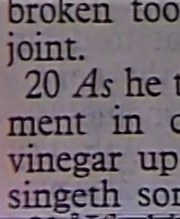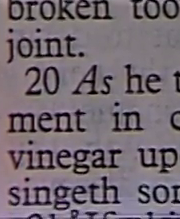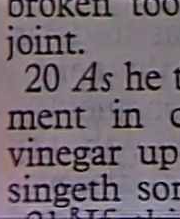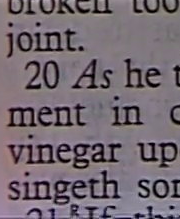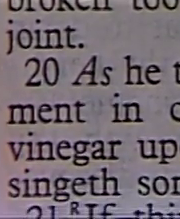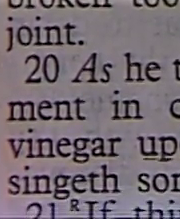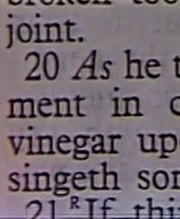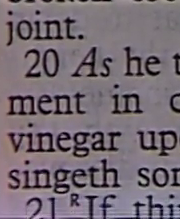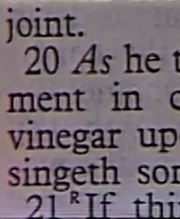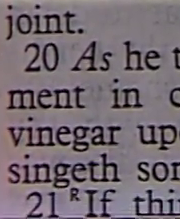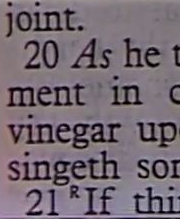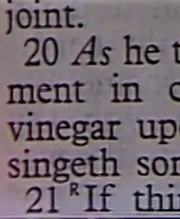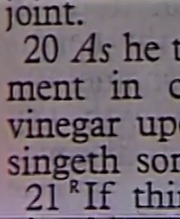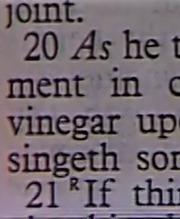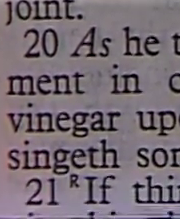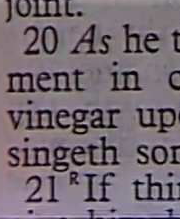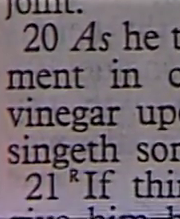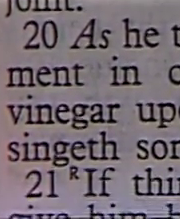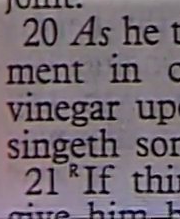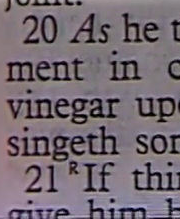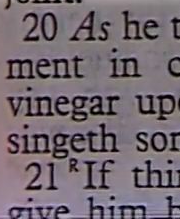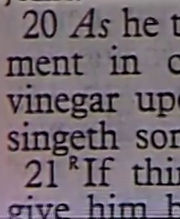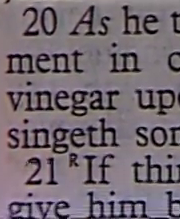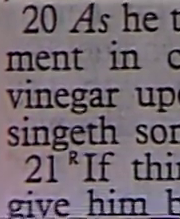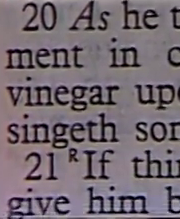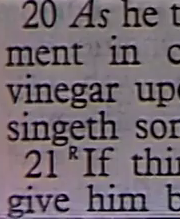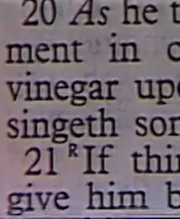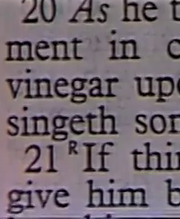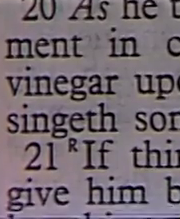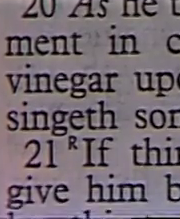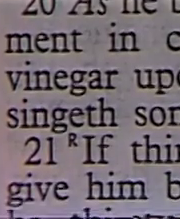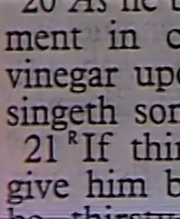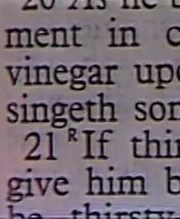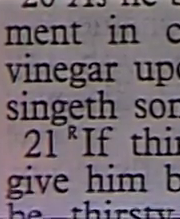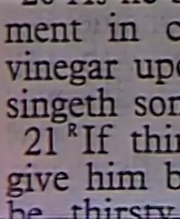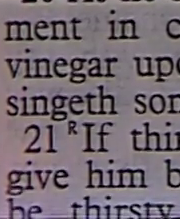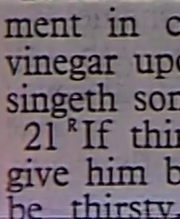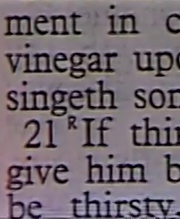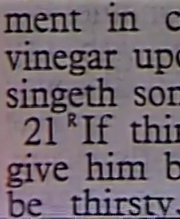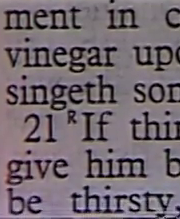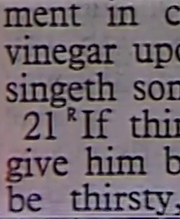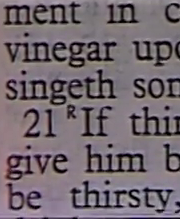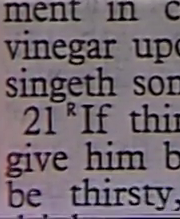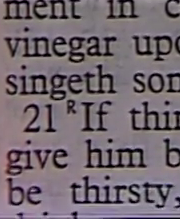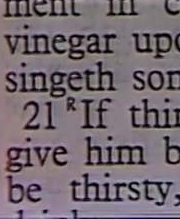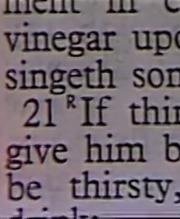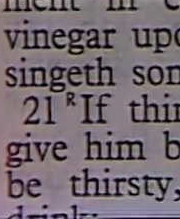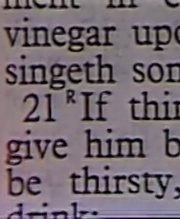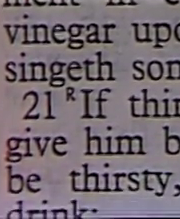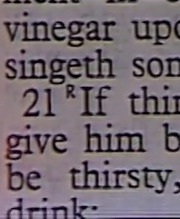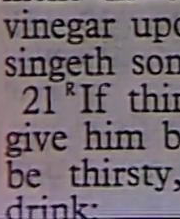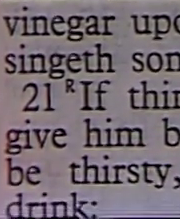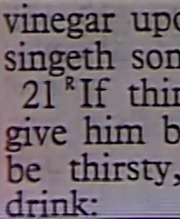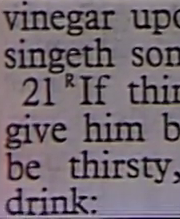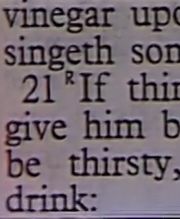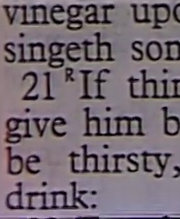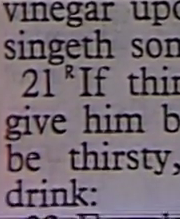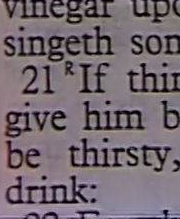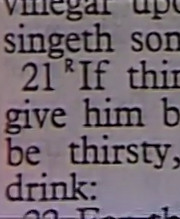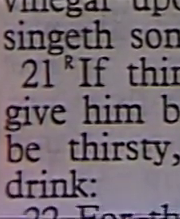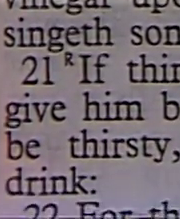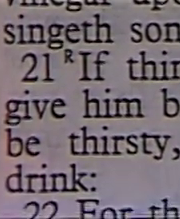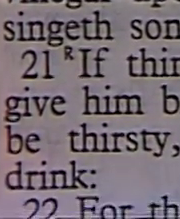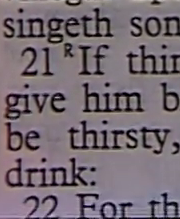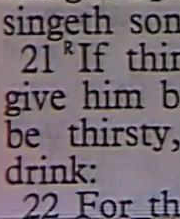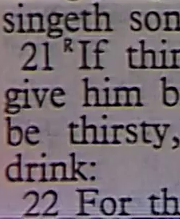Confidence in an unfaithful man in time of trouble Is like a broken tooth and a foot out of joint As he that taketh away